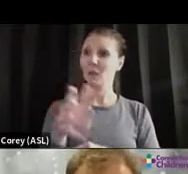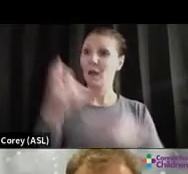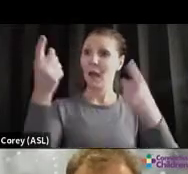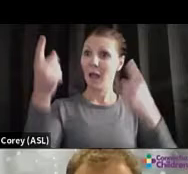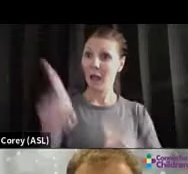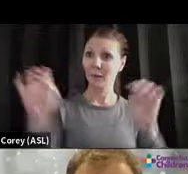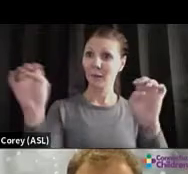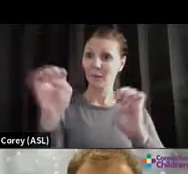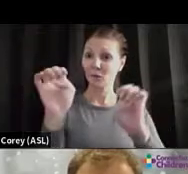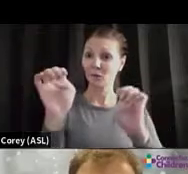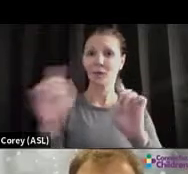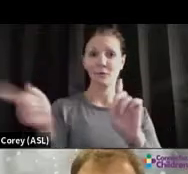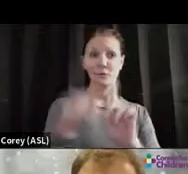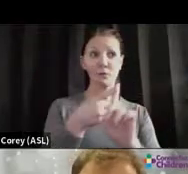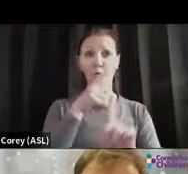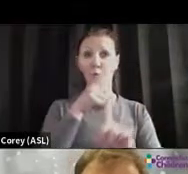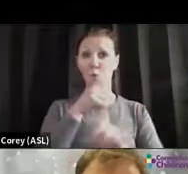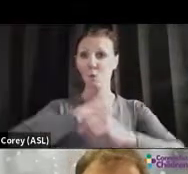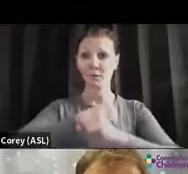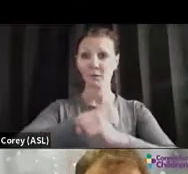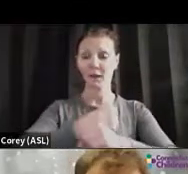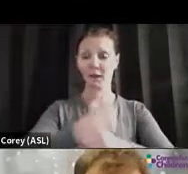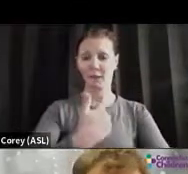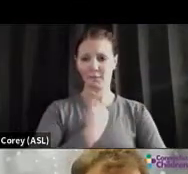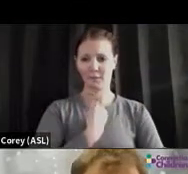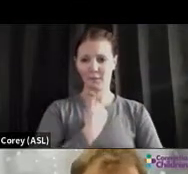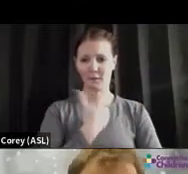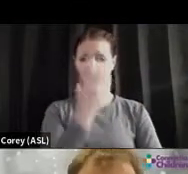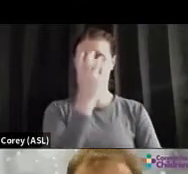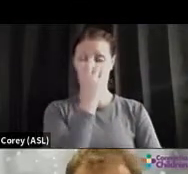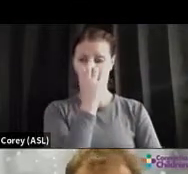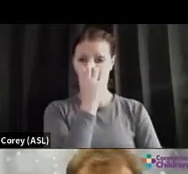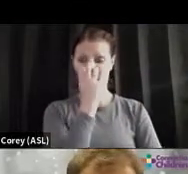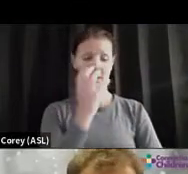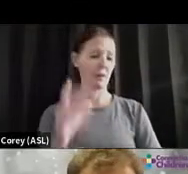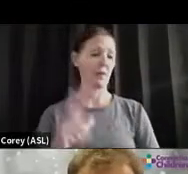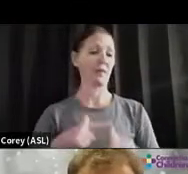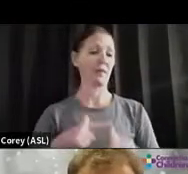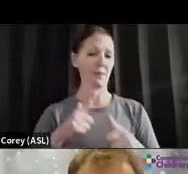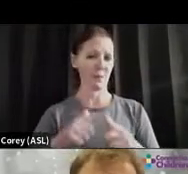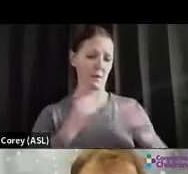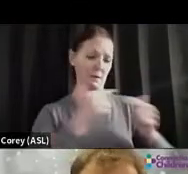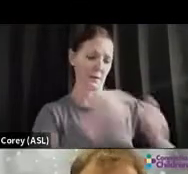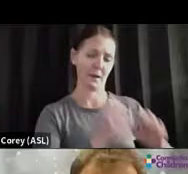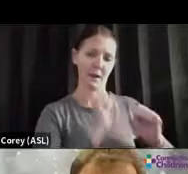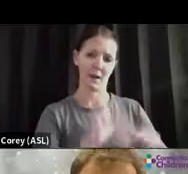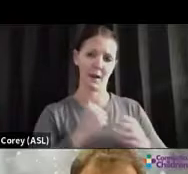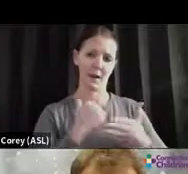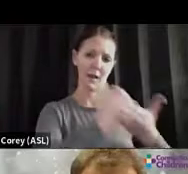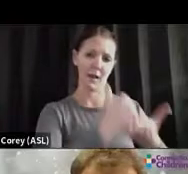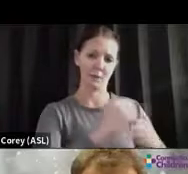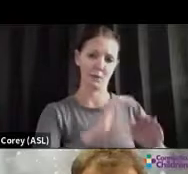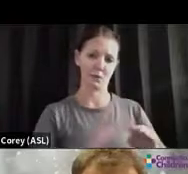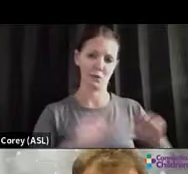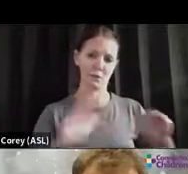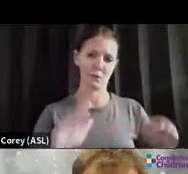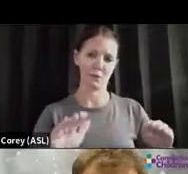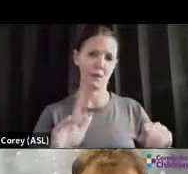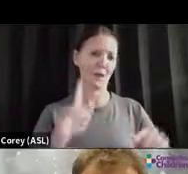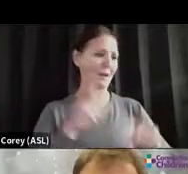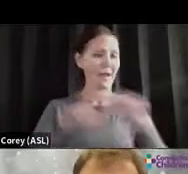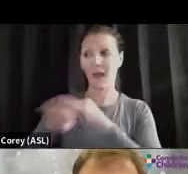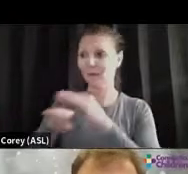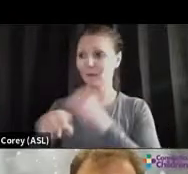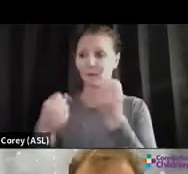can call for everyone else we want. But the reality is, if we don't get our mask on ourselves, we're not going to be able to help our child or access the supports that we need.